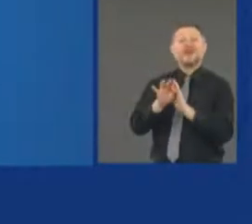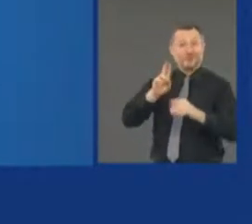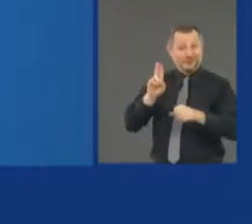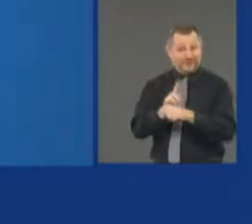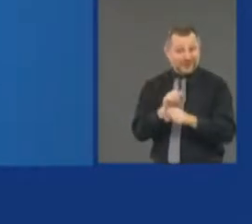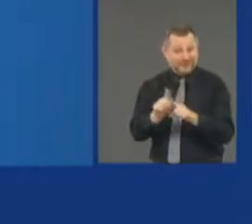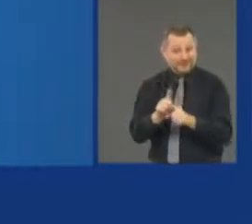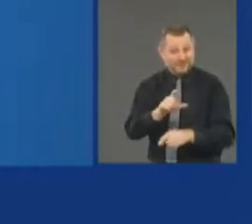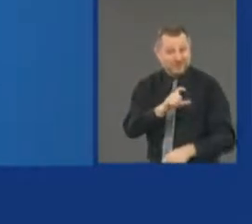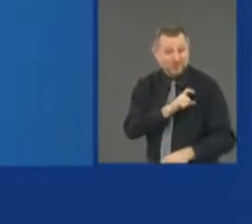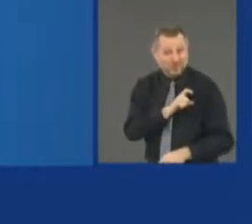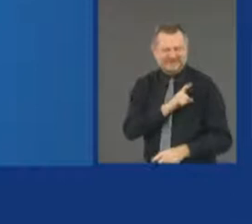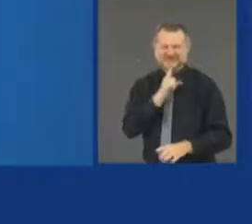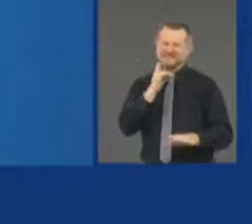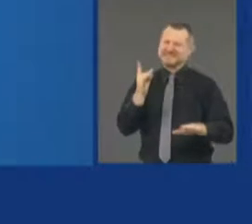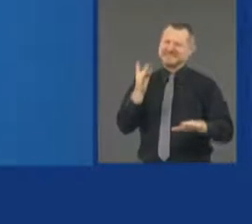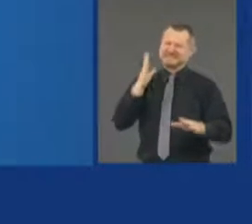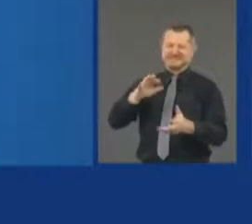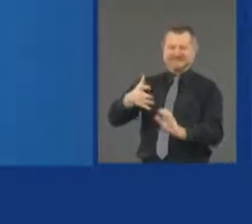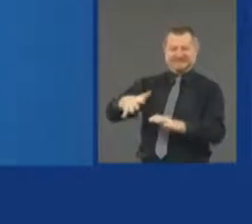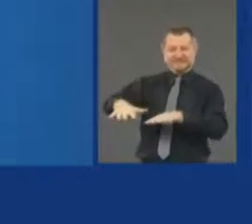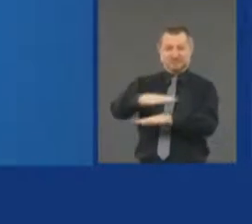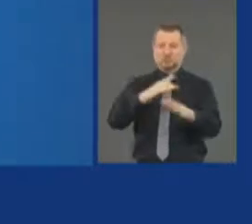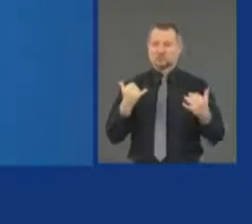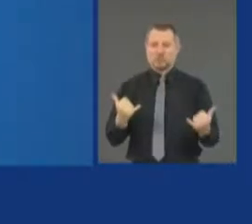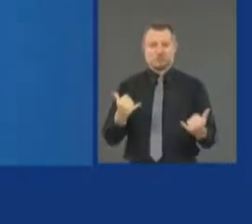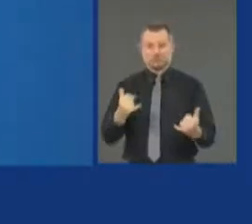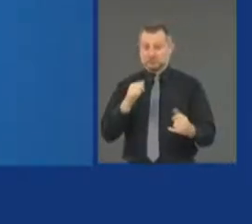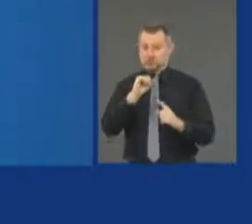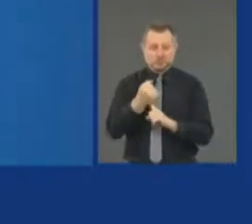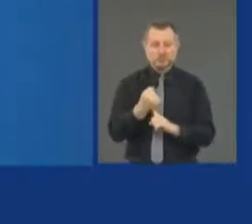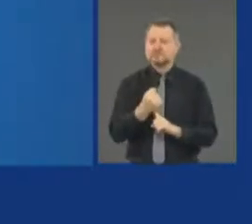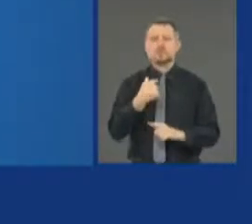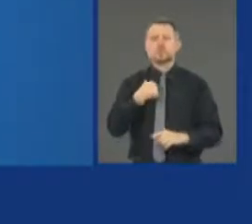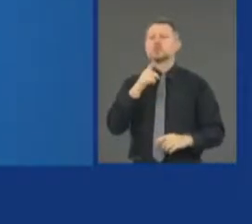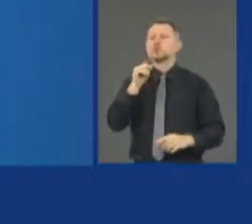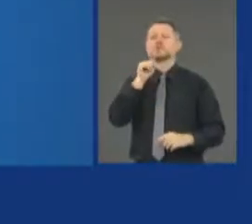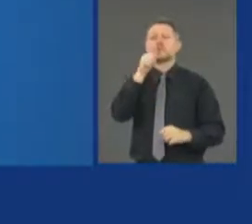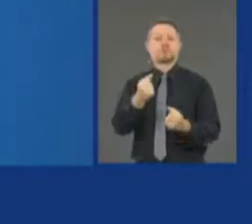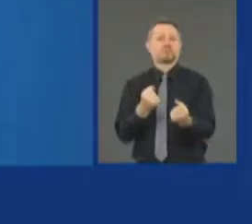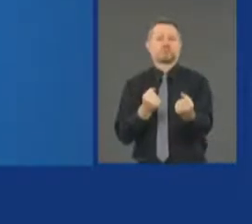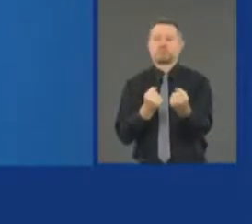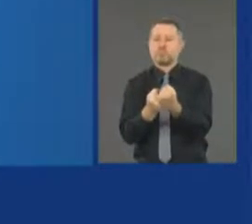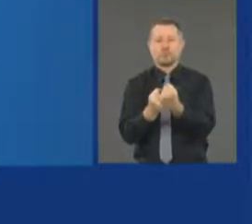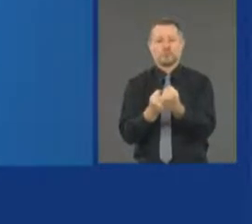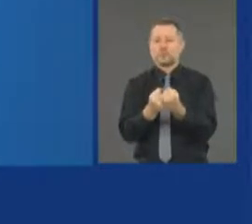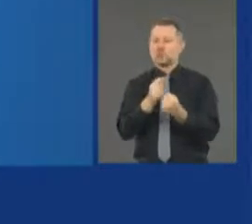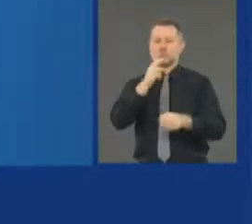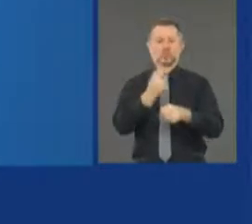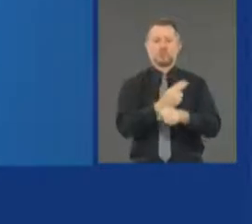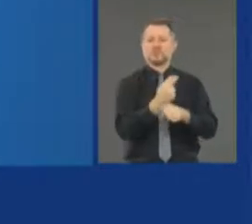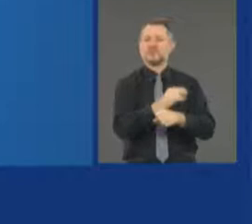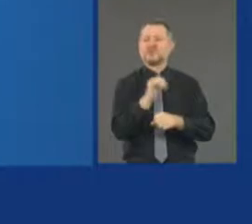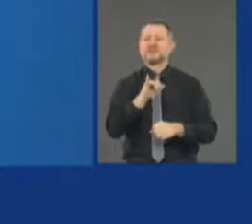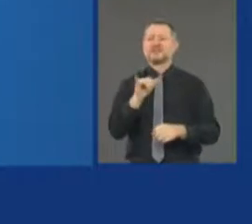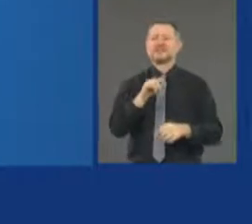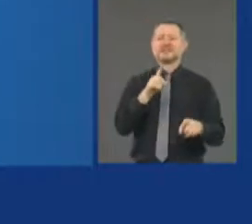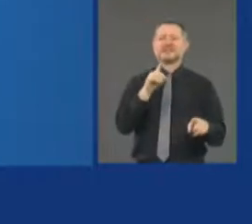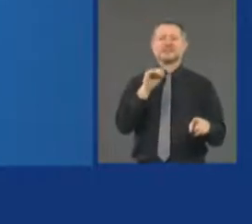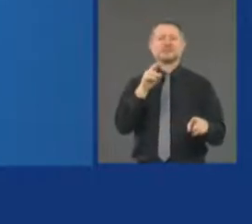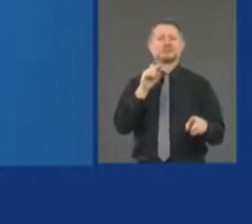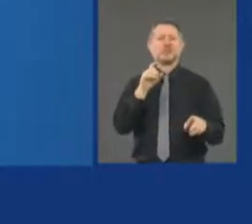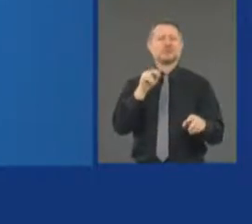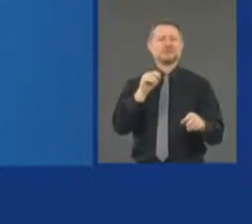not in one of those situations now. I do not support invoking the Insurrection Act. Do you know who said that?